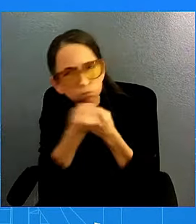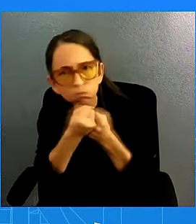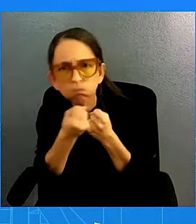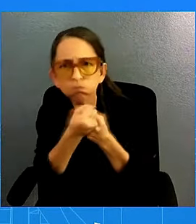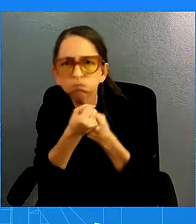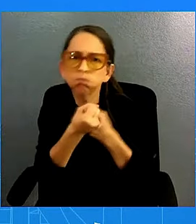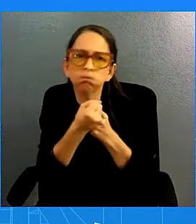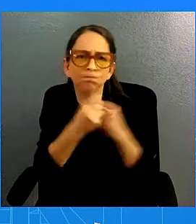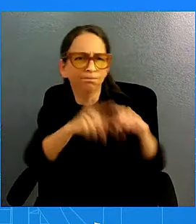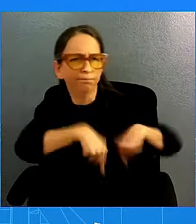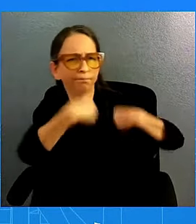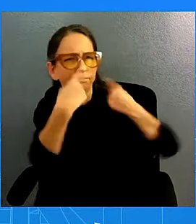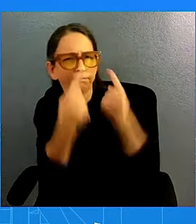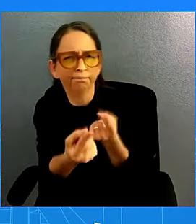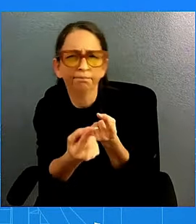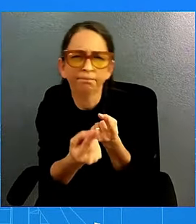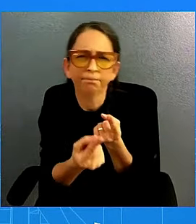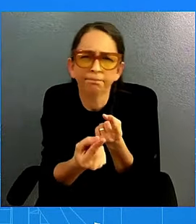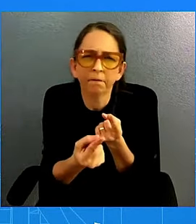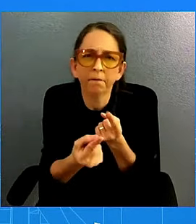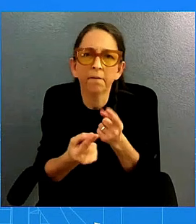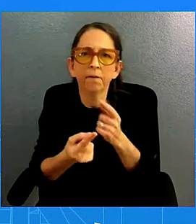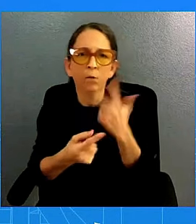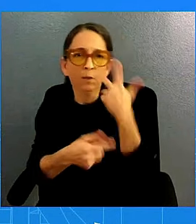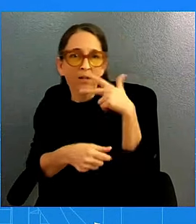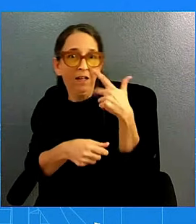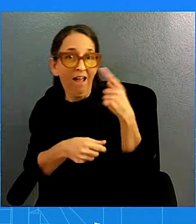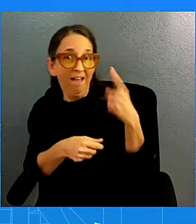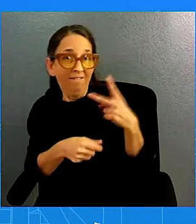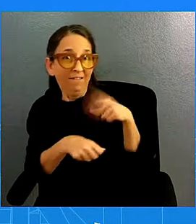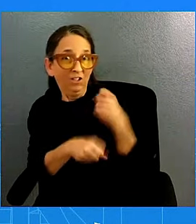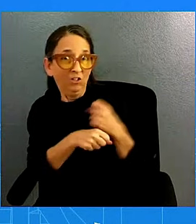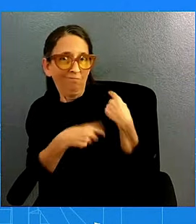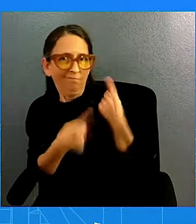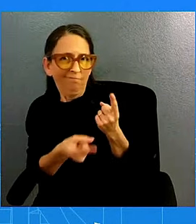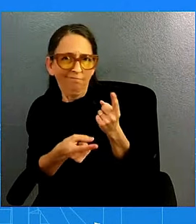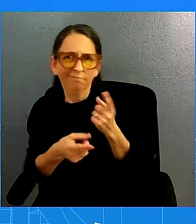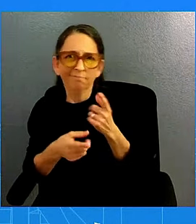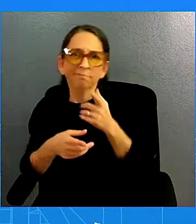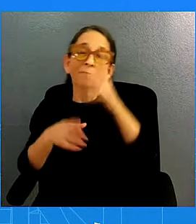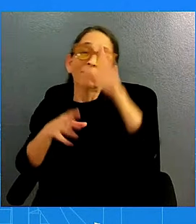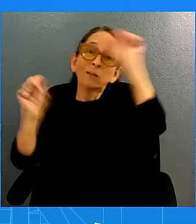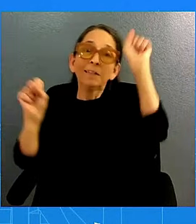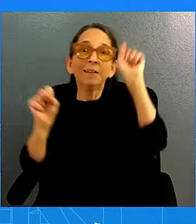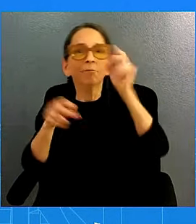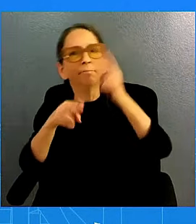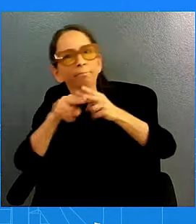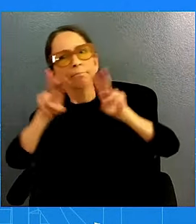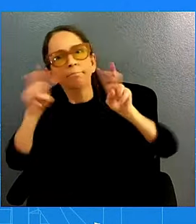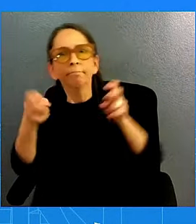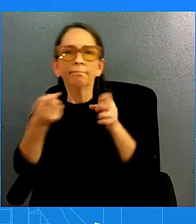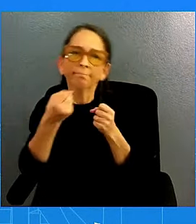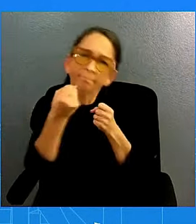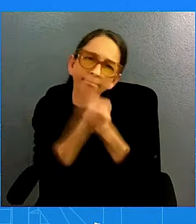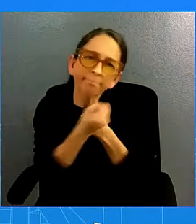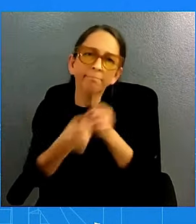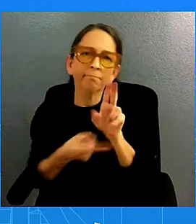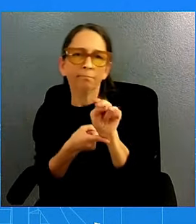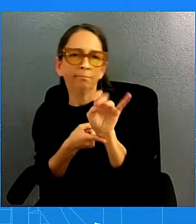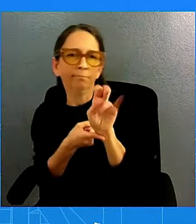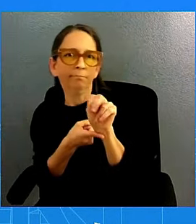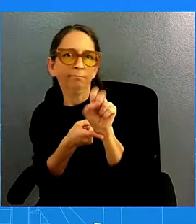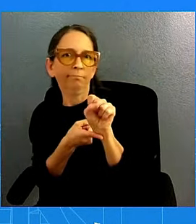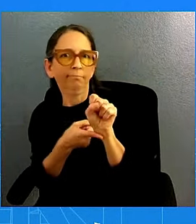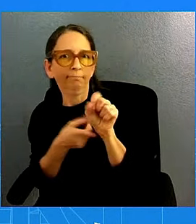past three and a half years, he has been called the most pro-union President ever. The President is very proud to